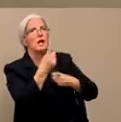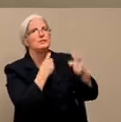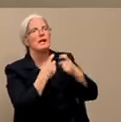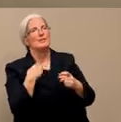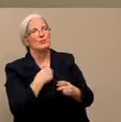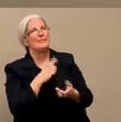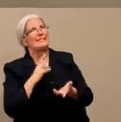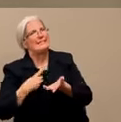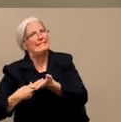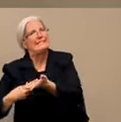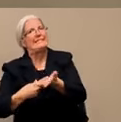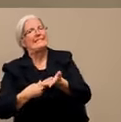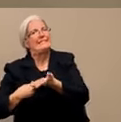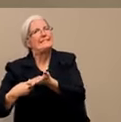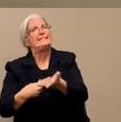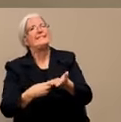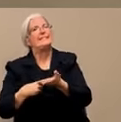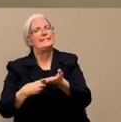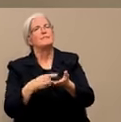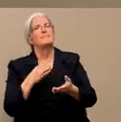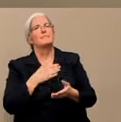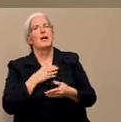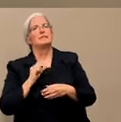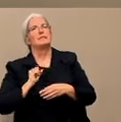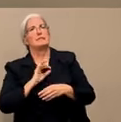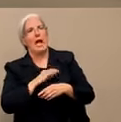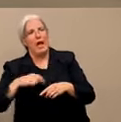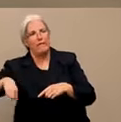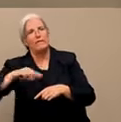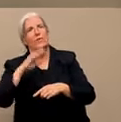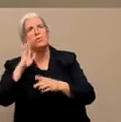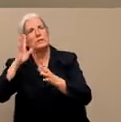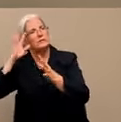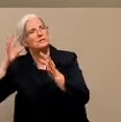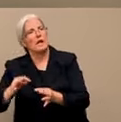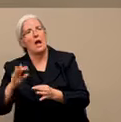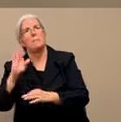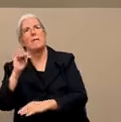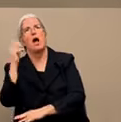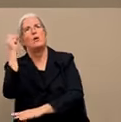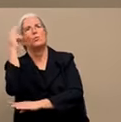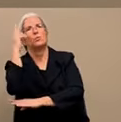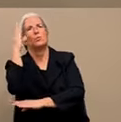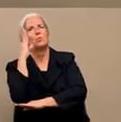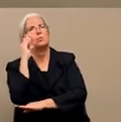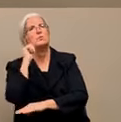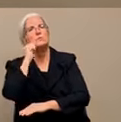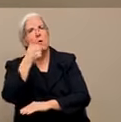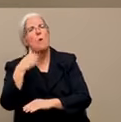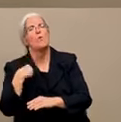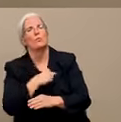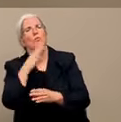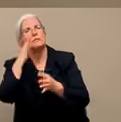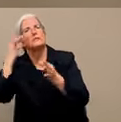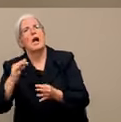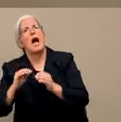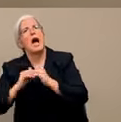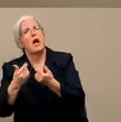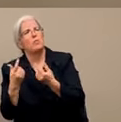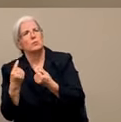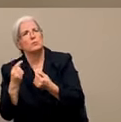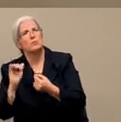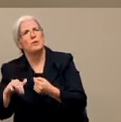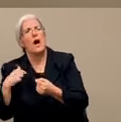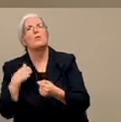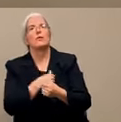the staff actually has to give me a plan, a plan on how we're going to do this. We do have the ability through Permitium, which is our